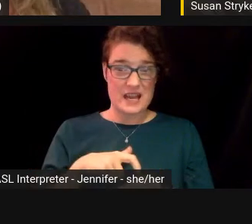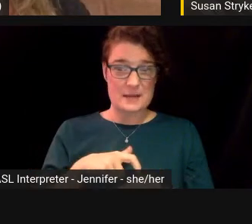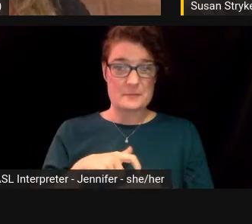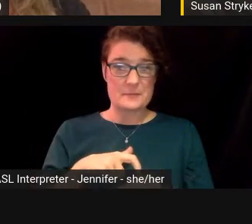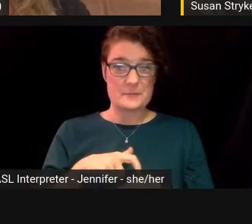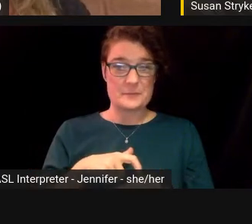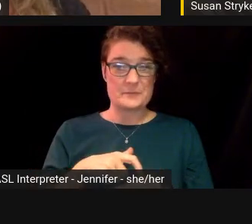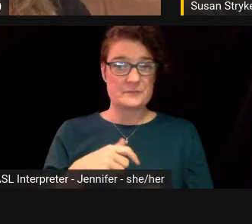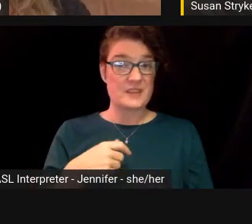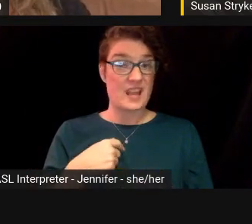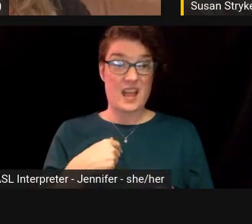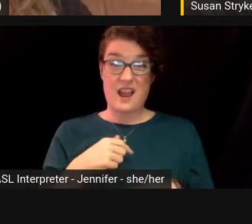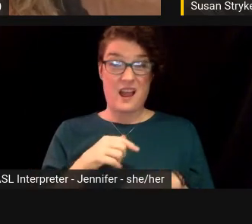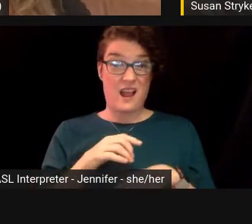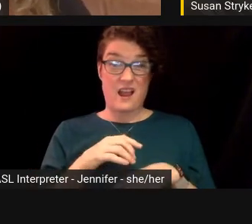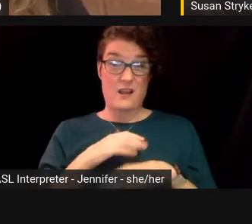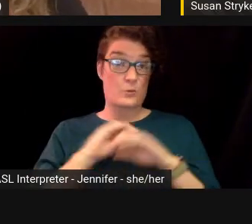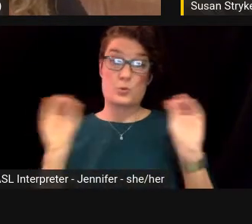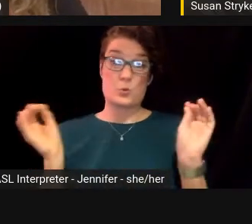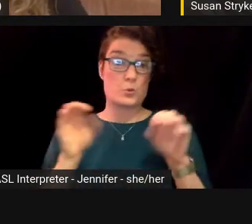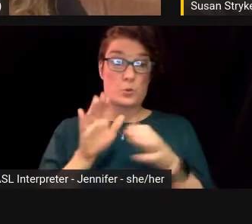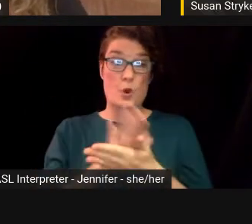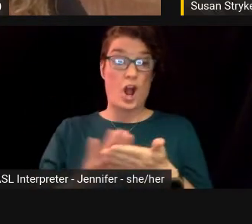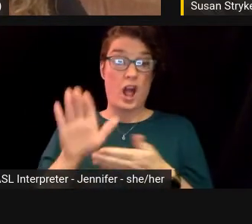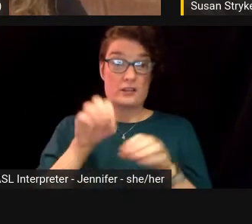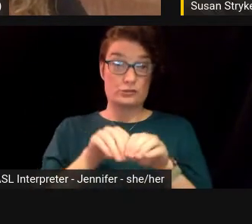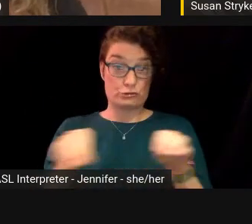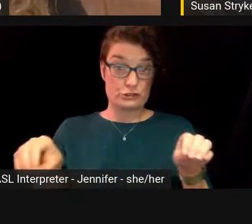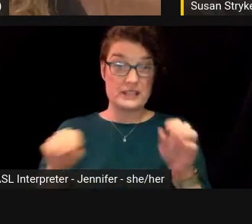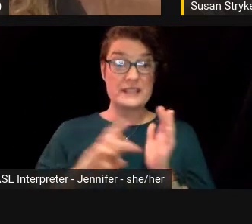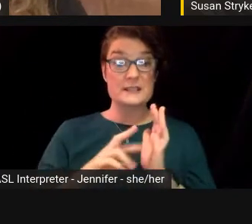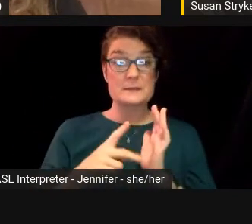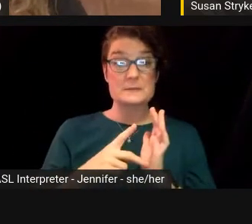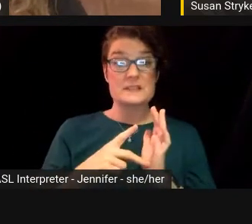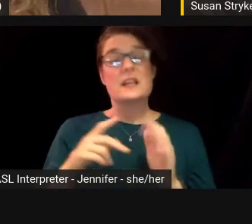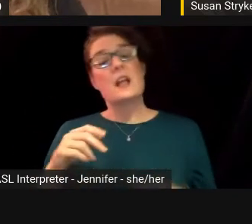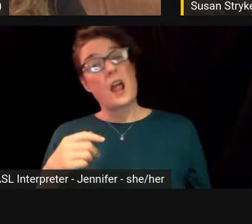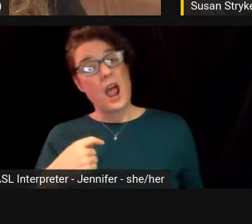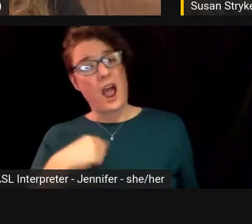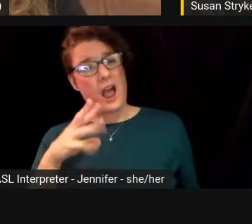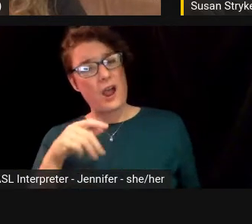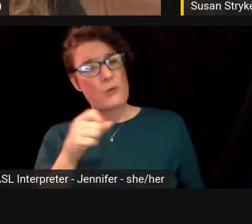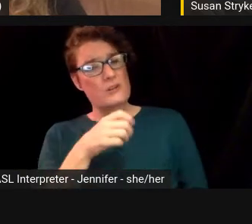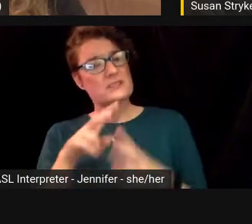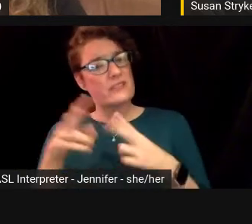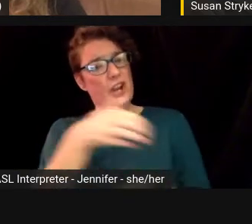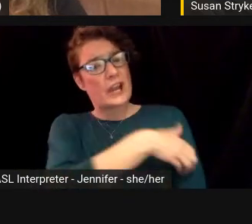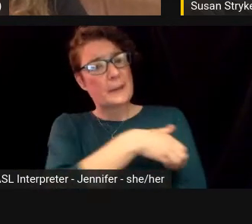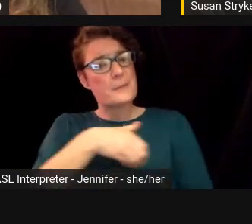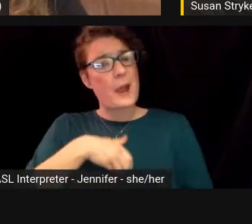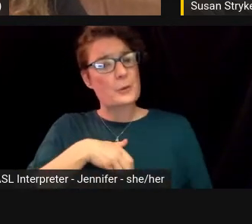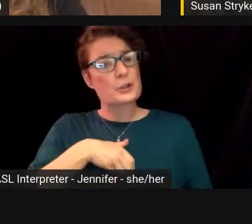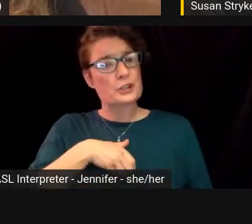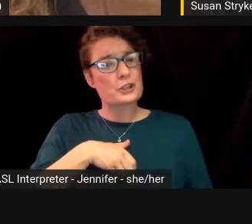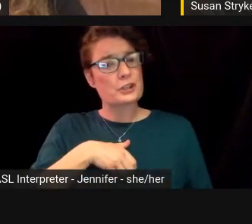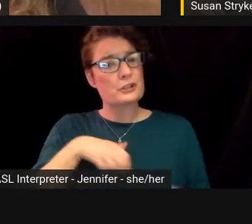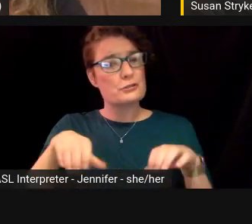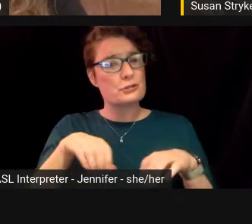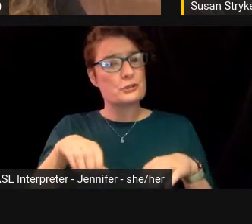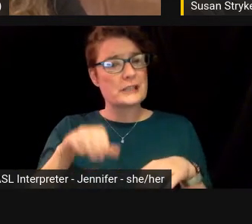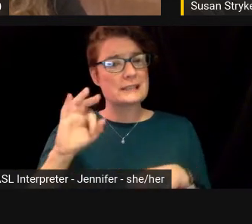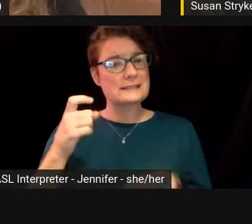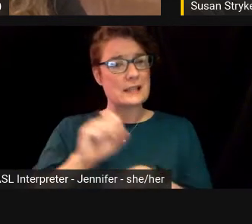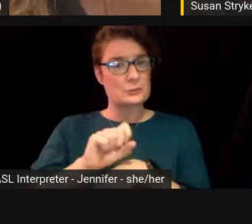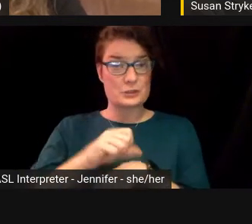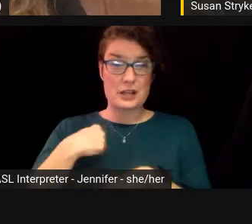I don't, I don't have a college degree. So for me, sex work, I was actually very empowered in doing sex work. And I think a